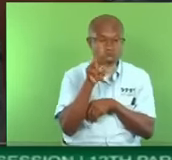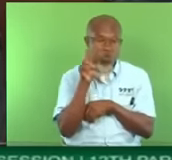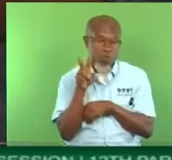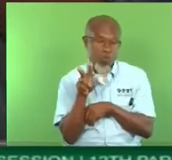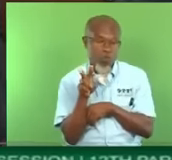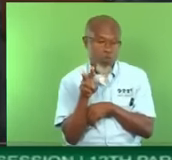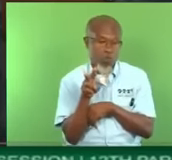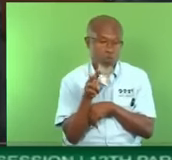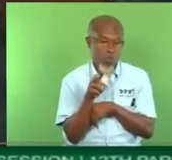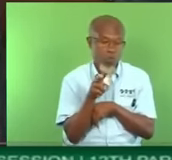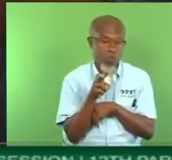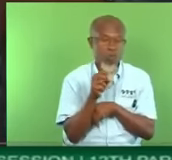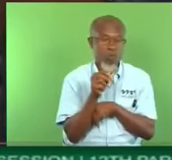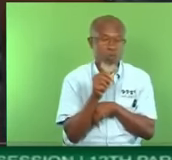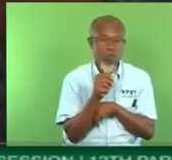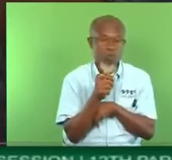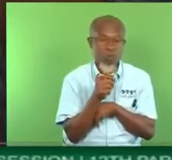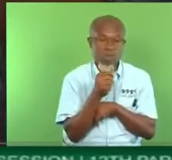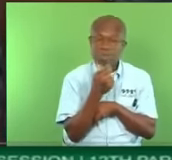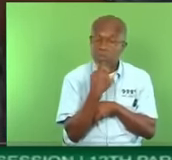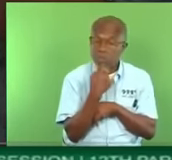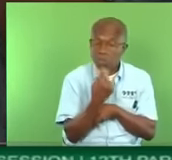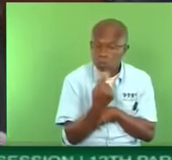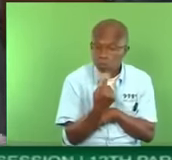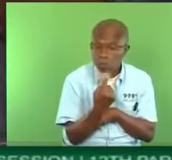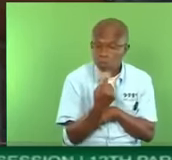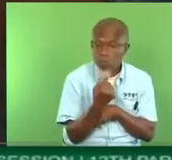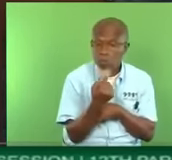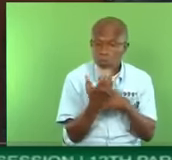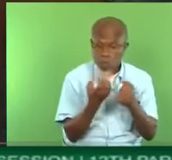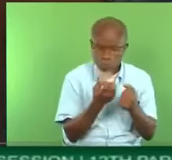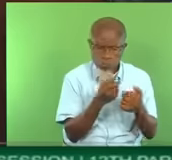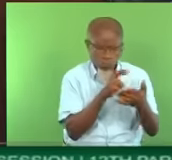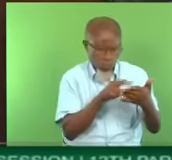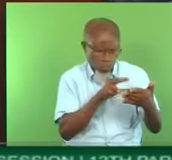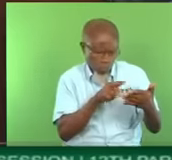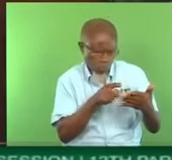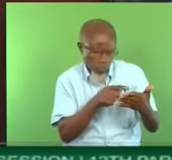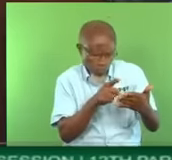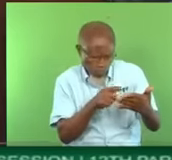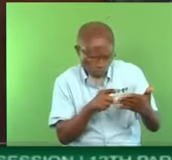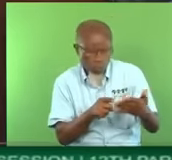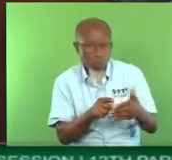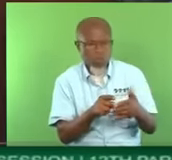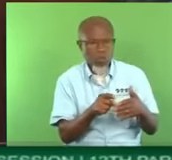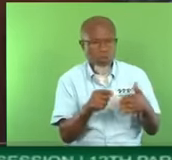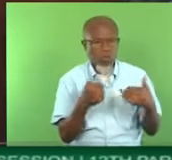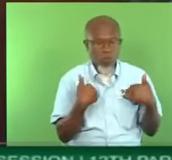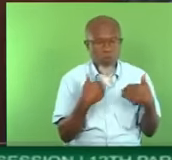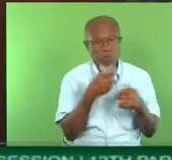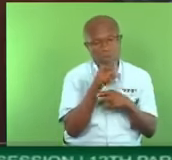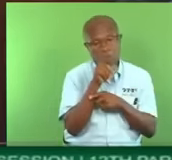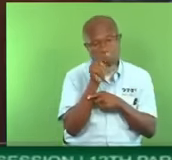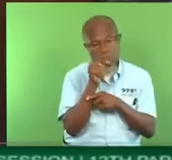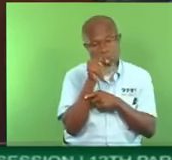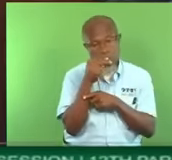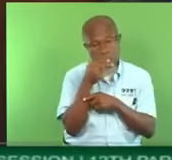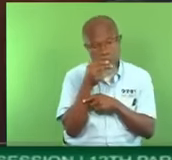And Mr. Speaker, want to take you through this report. It is on Trinidad and Tobago Housing Development Corporation Threshold